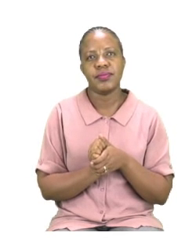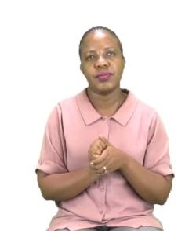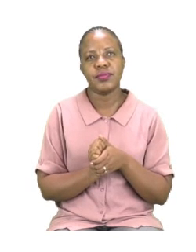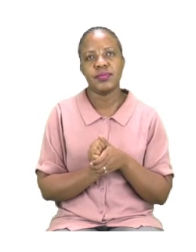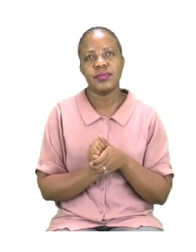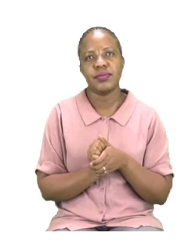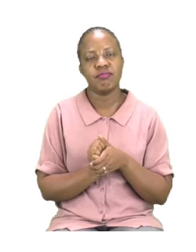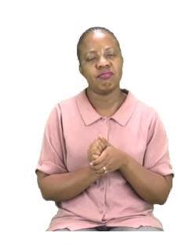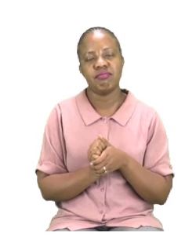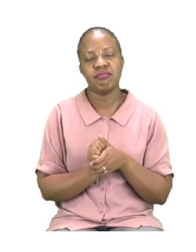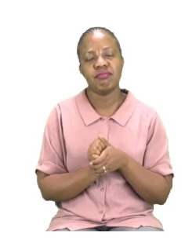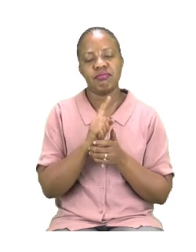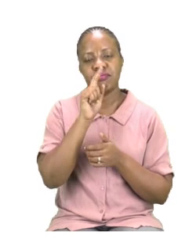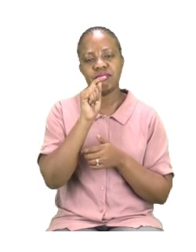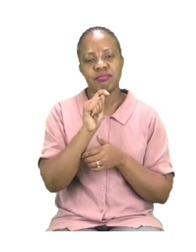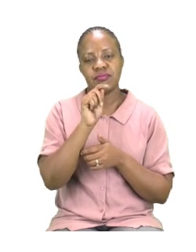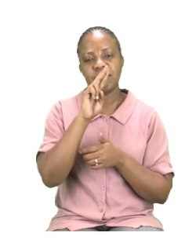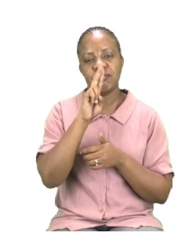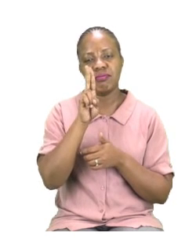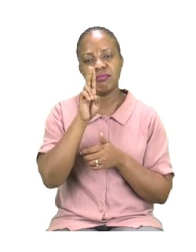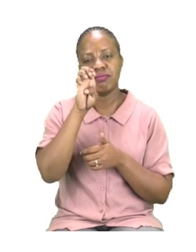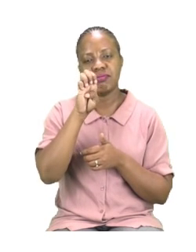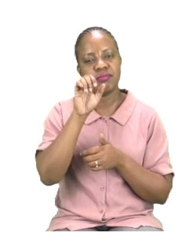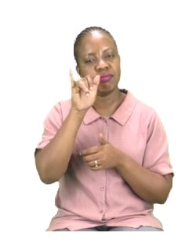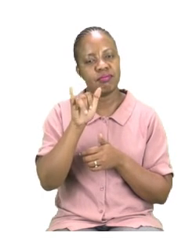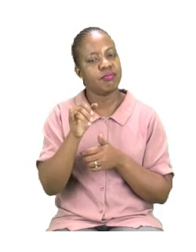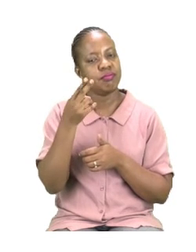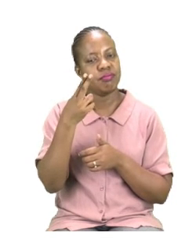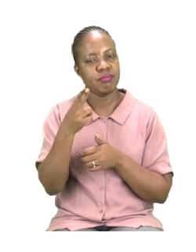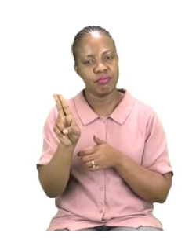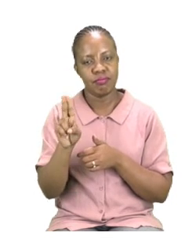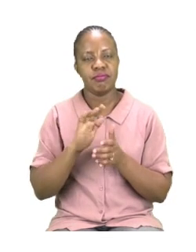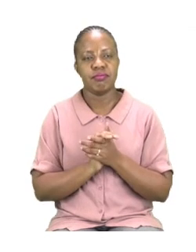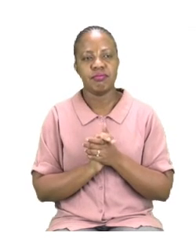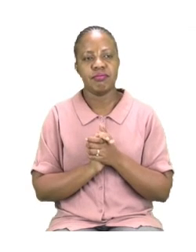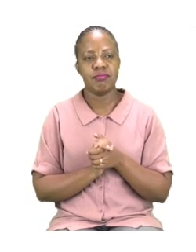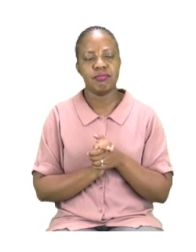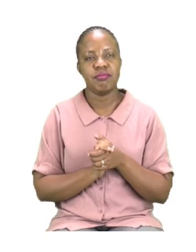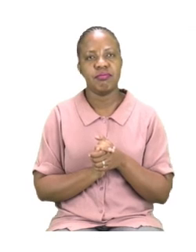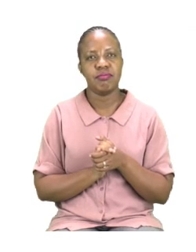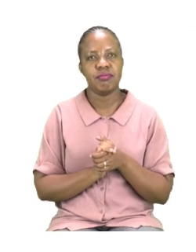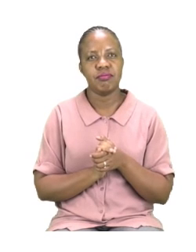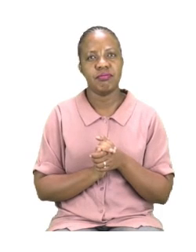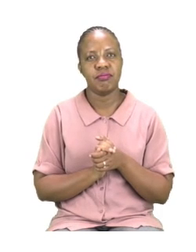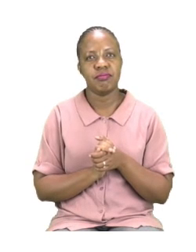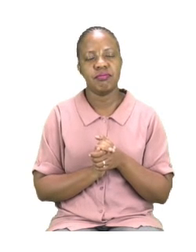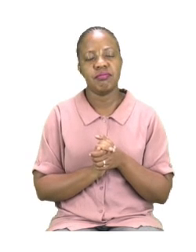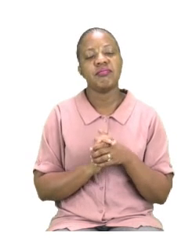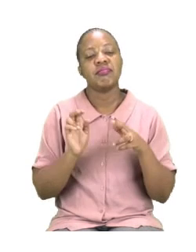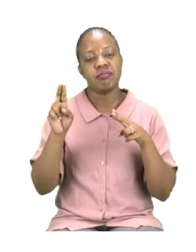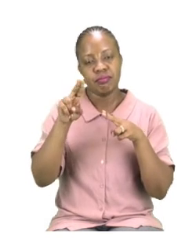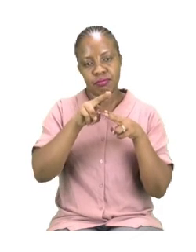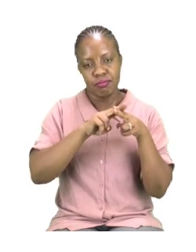No, this does not sound right at all. Why don't we try and use the word them?